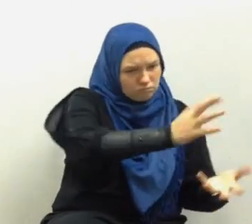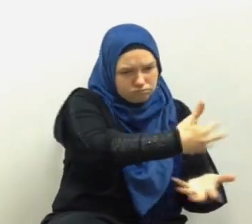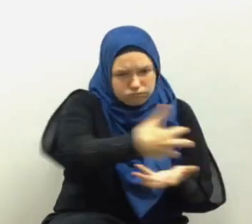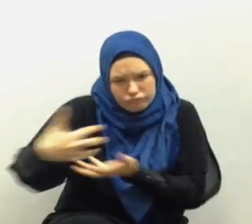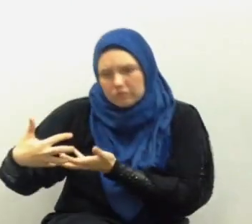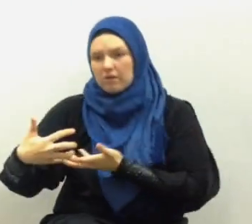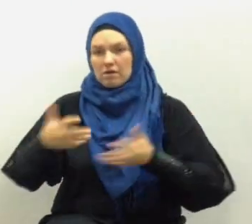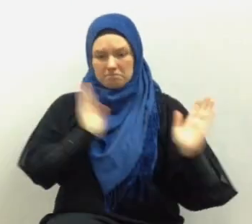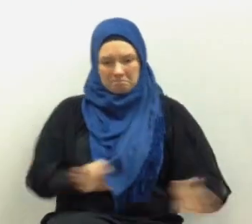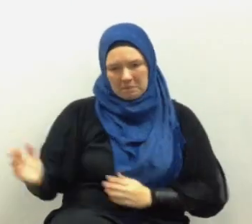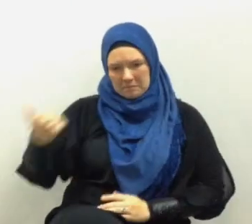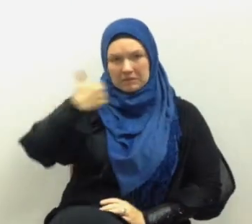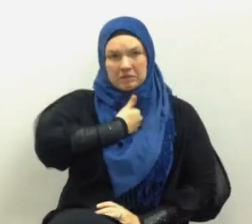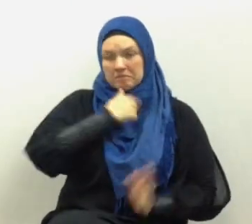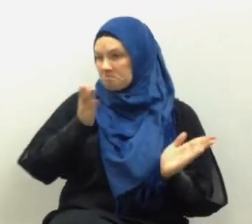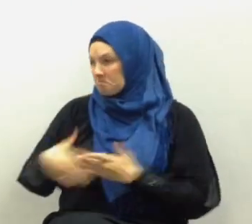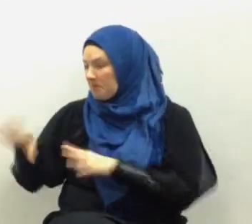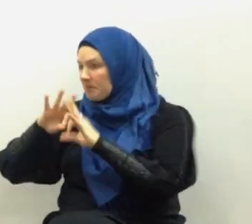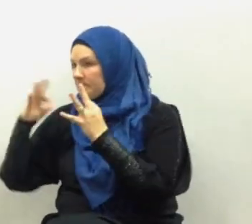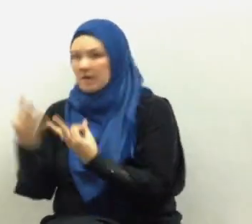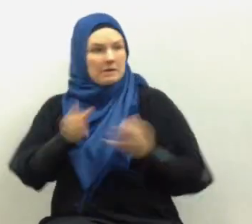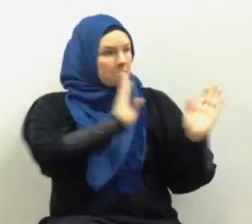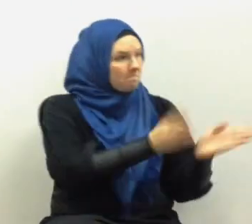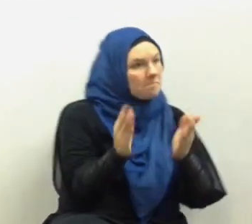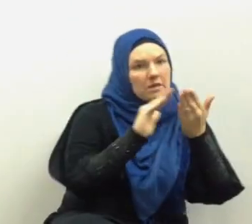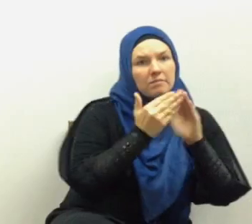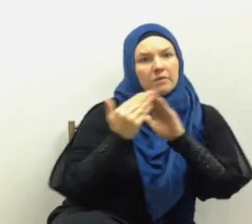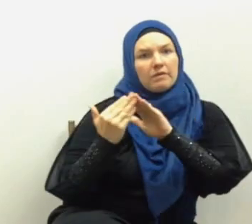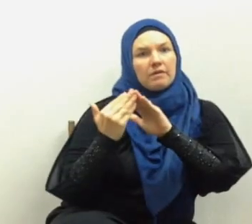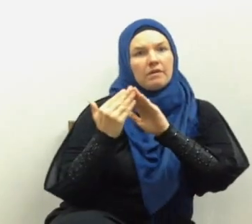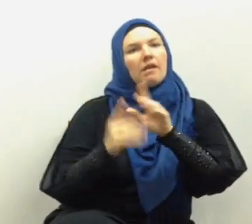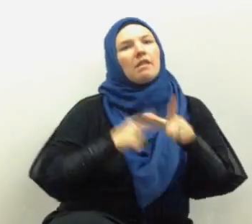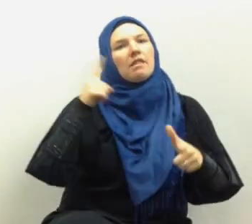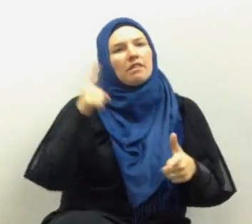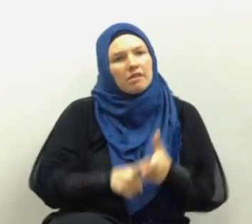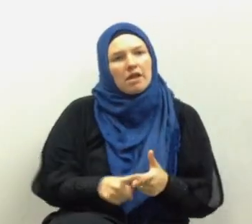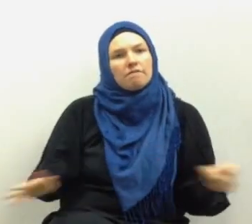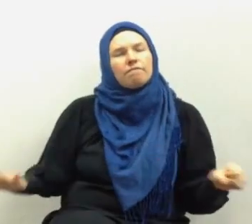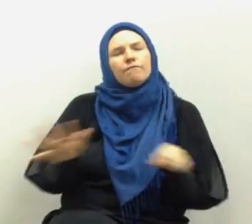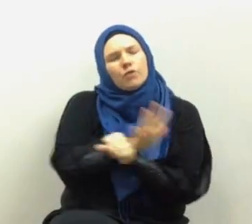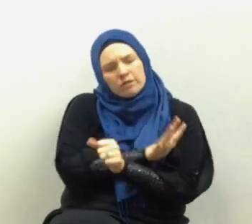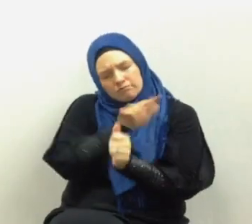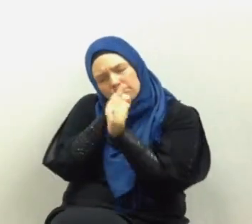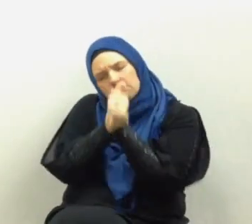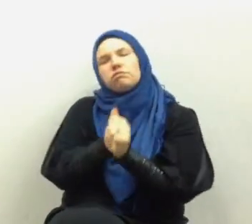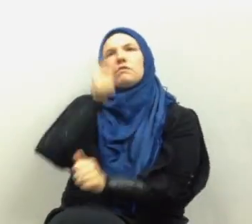put your house in order and once and for all submit